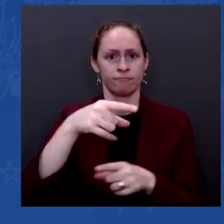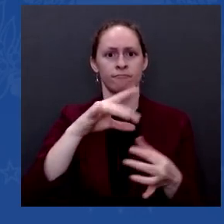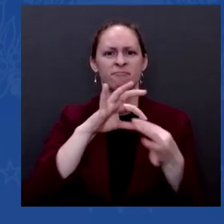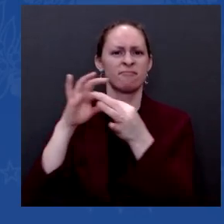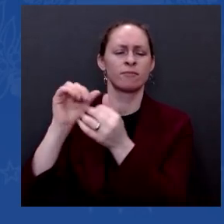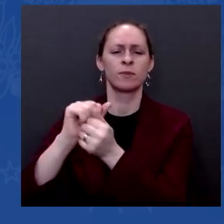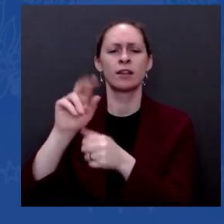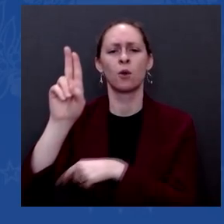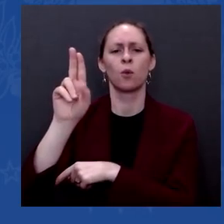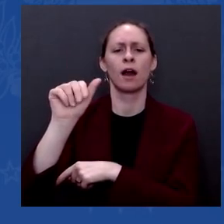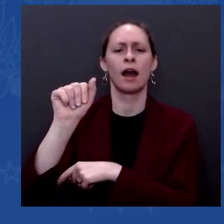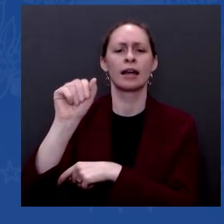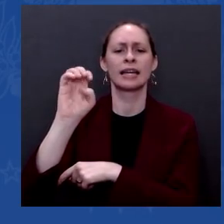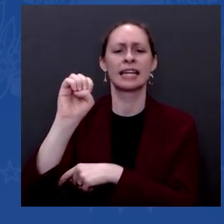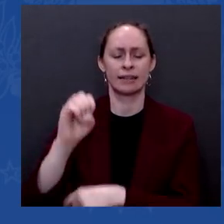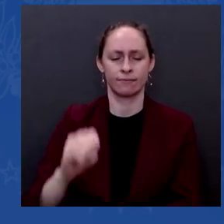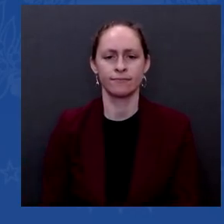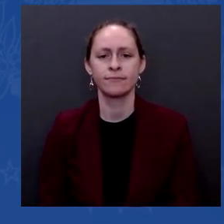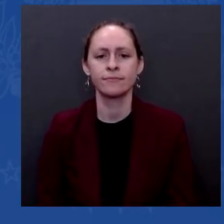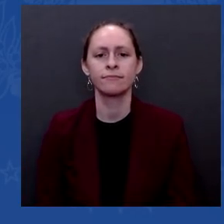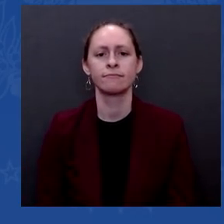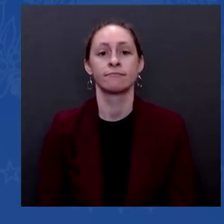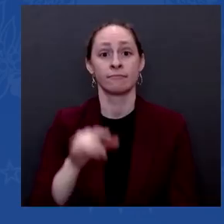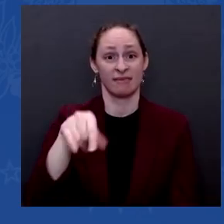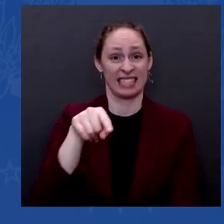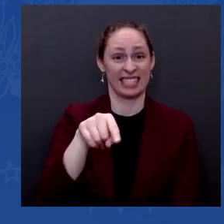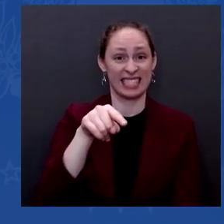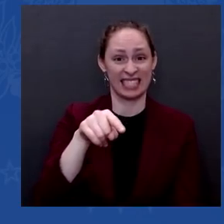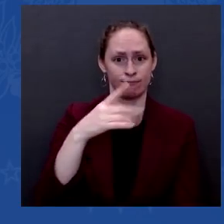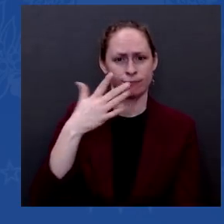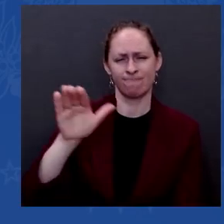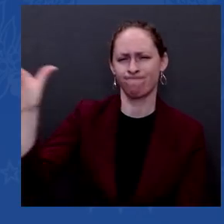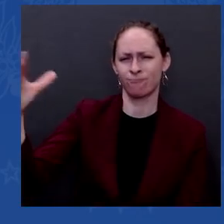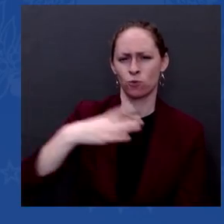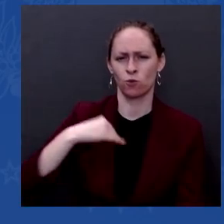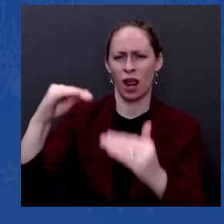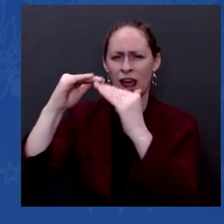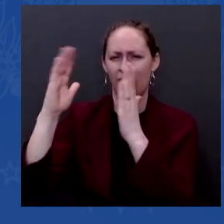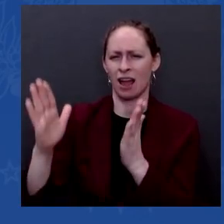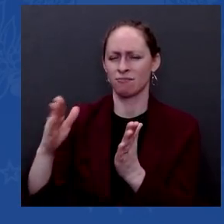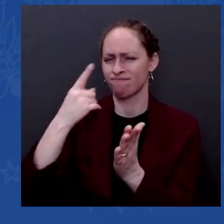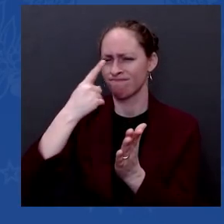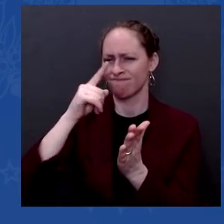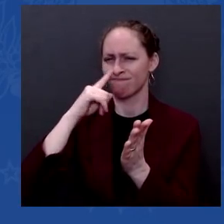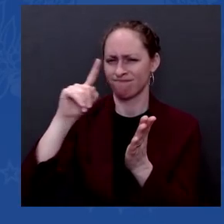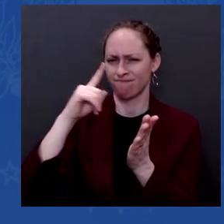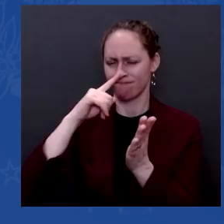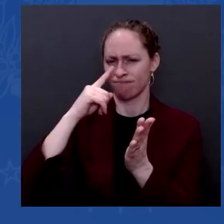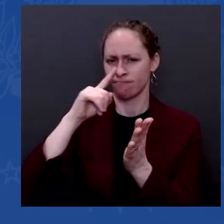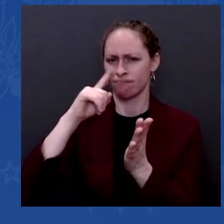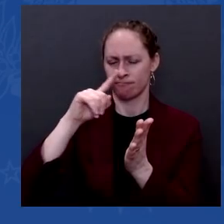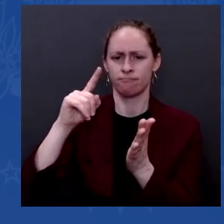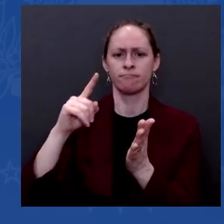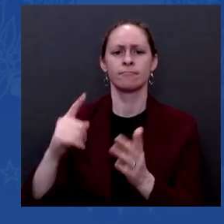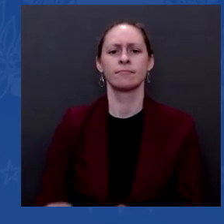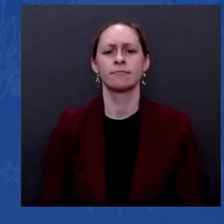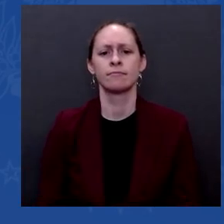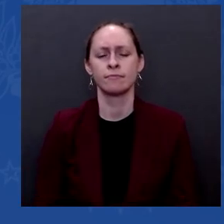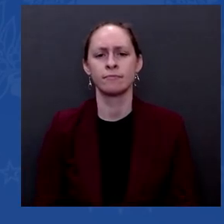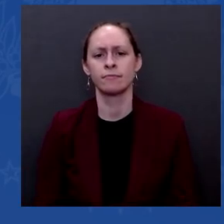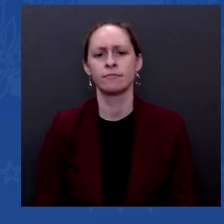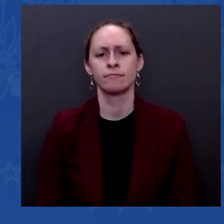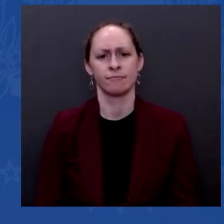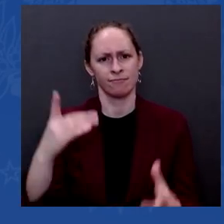militias back on the terror list. Are you going to do that? And how are you going to end the war in Yemen, sir? The answer is